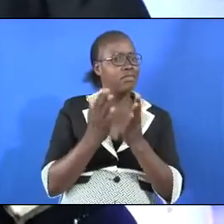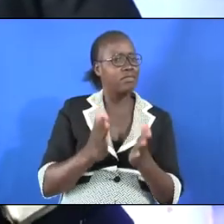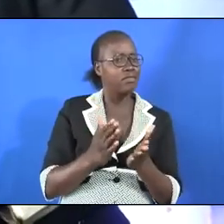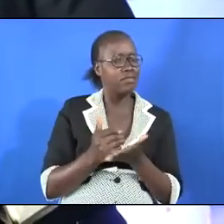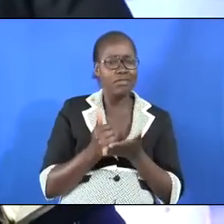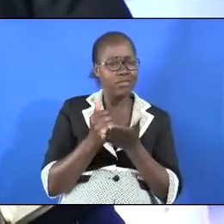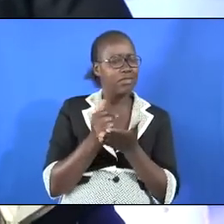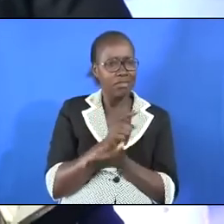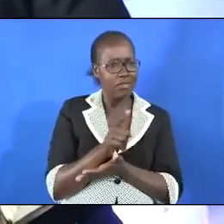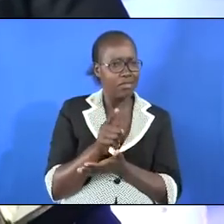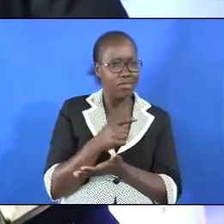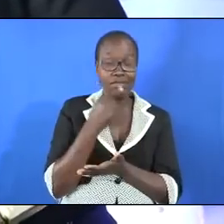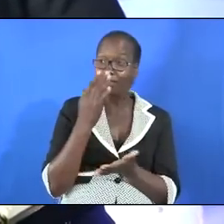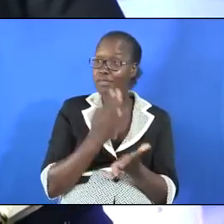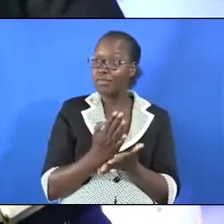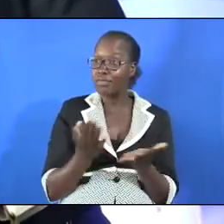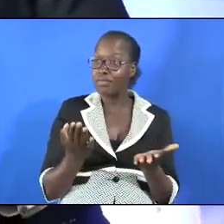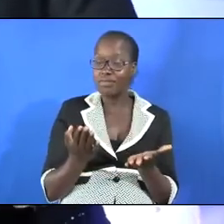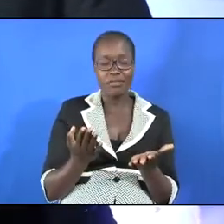tell me the truth